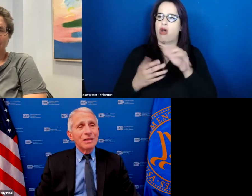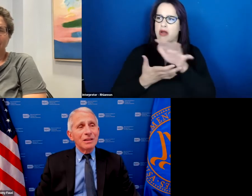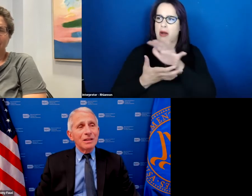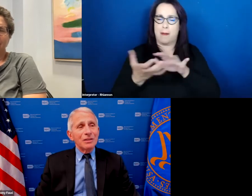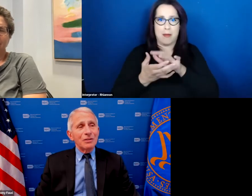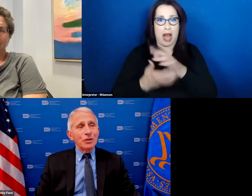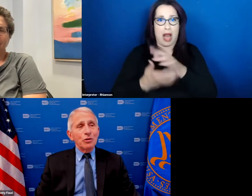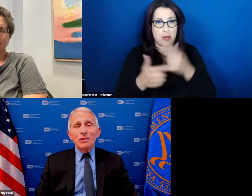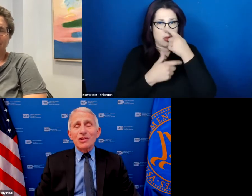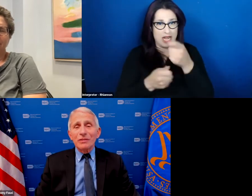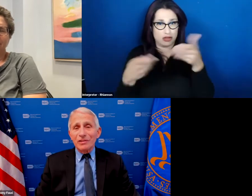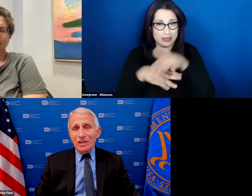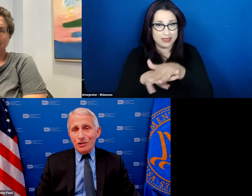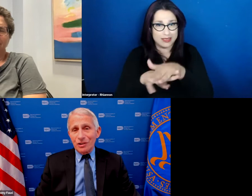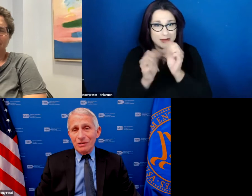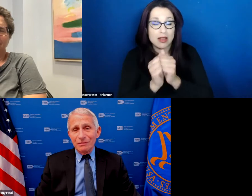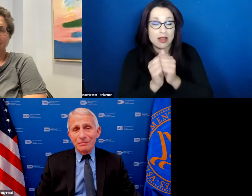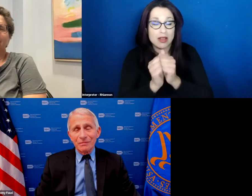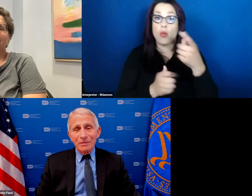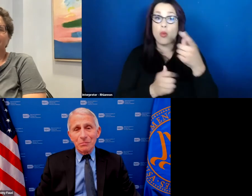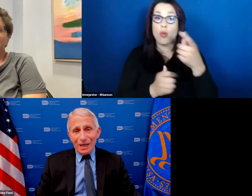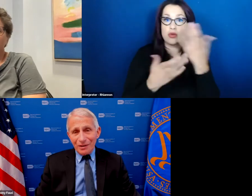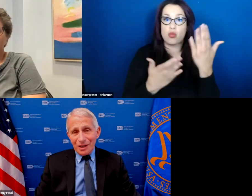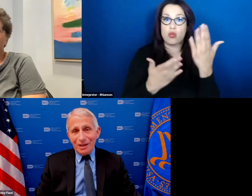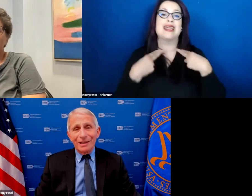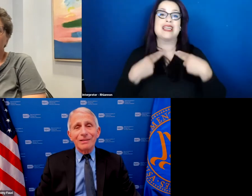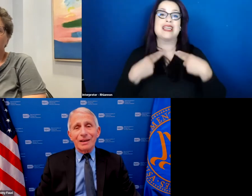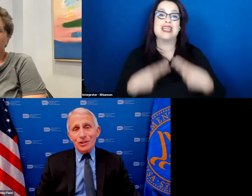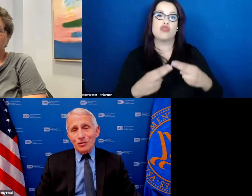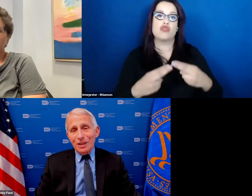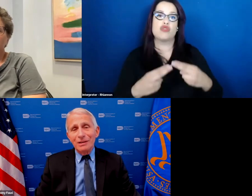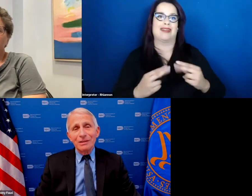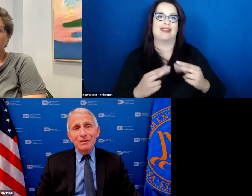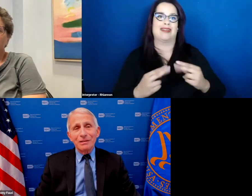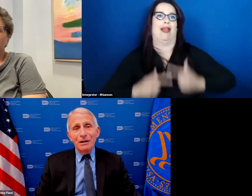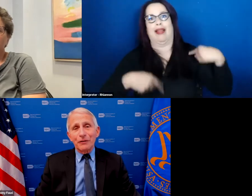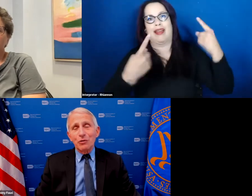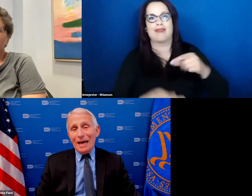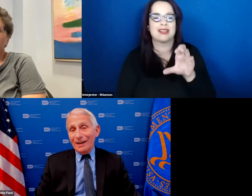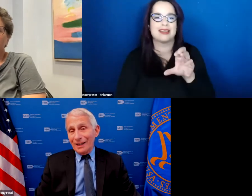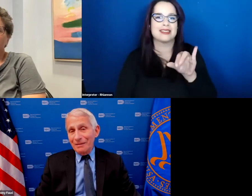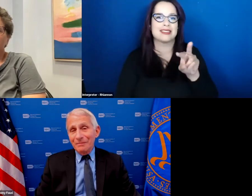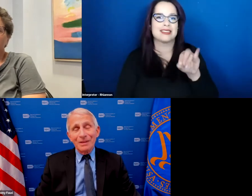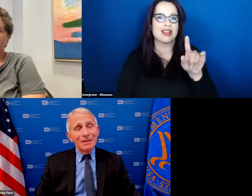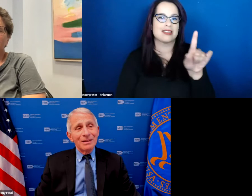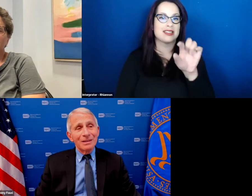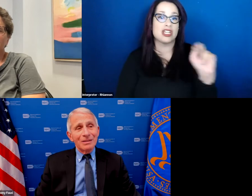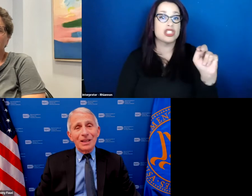human civilization mankind the history of humanity